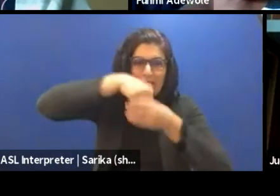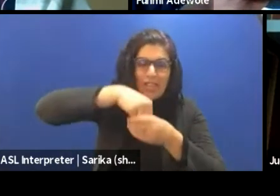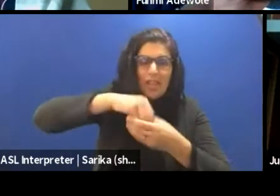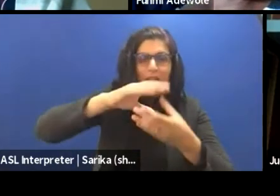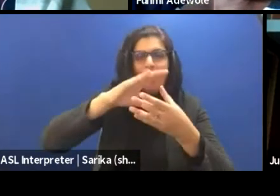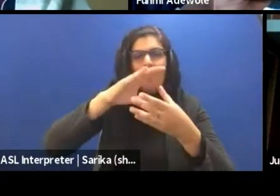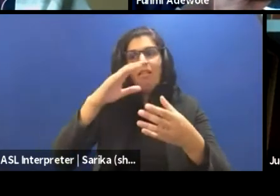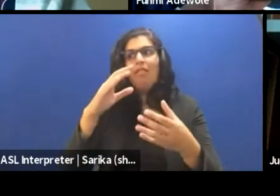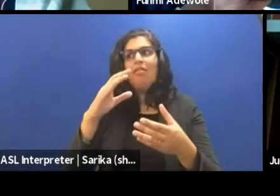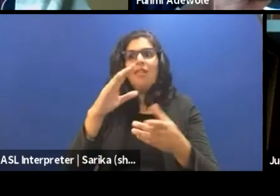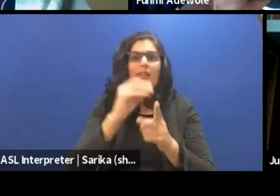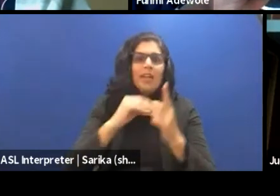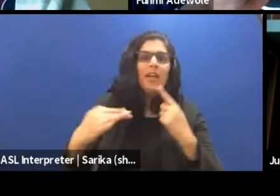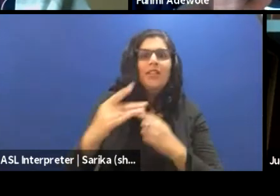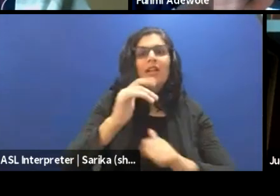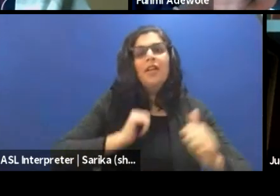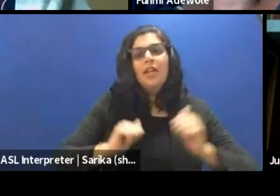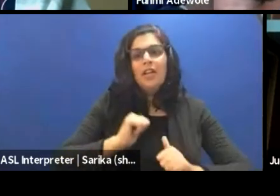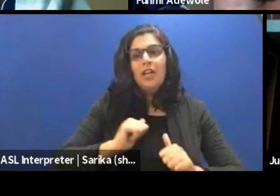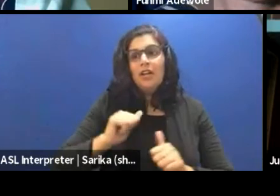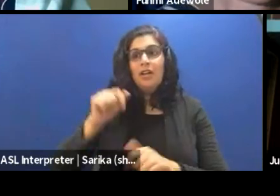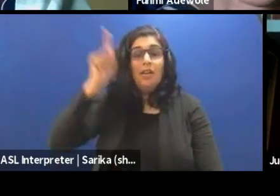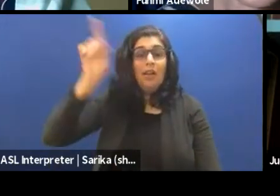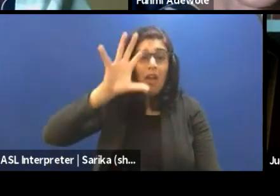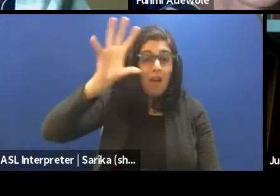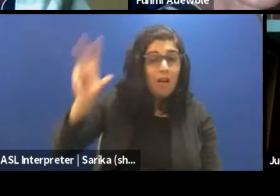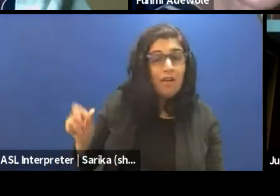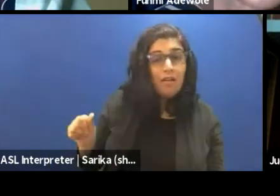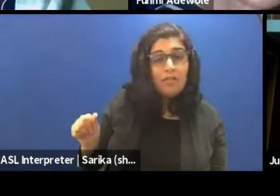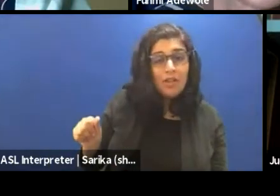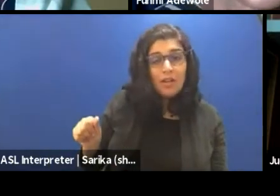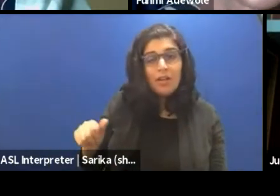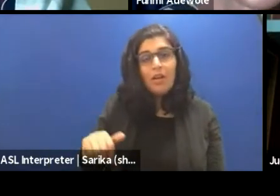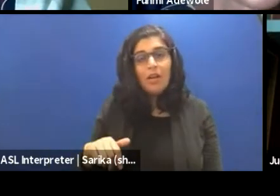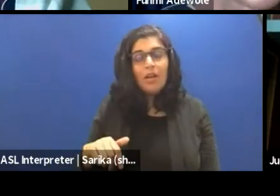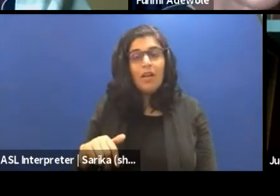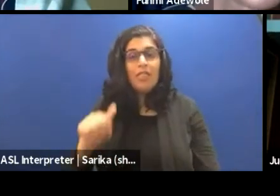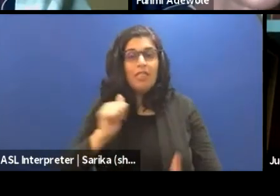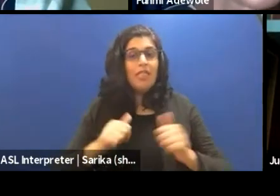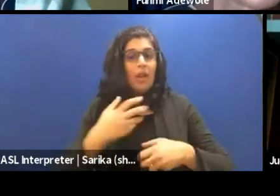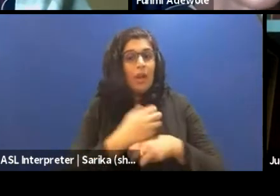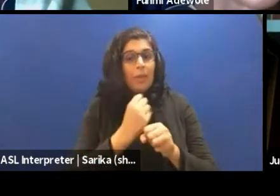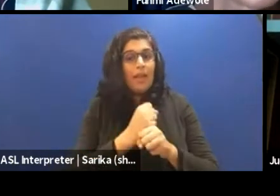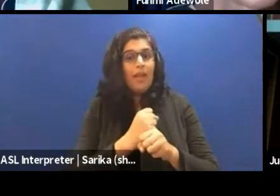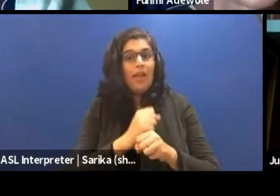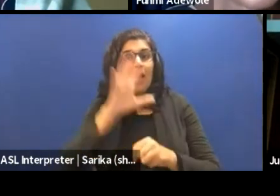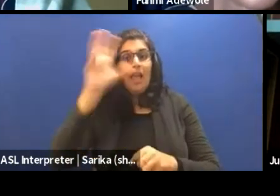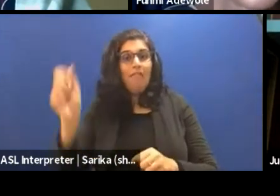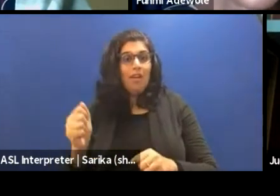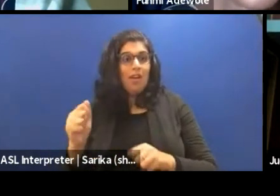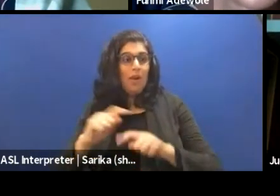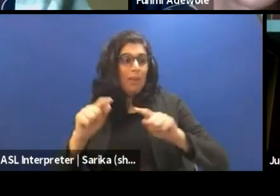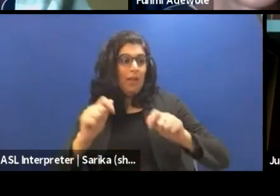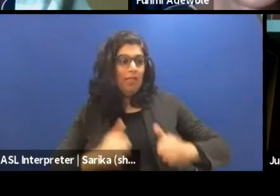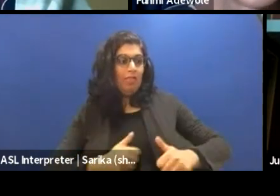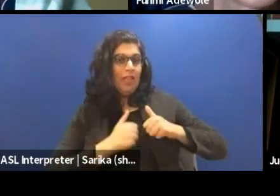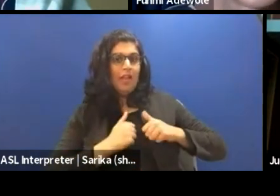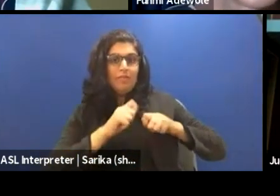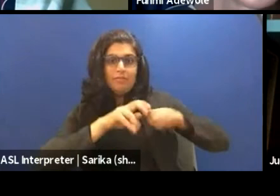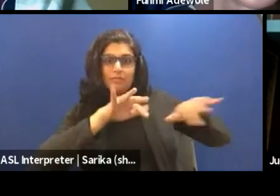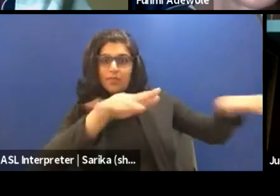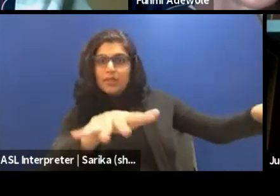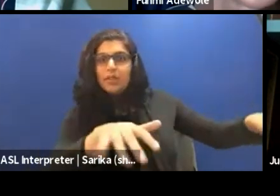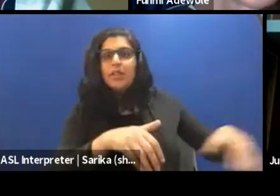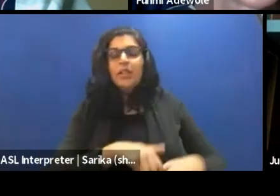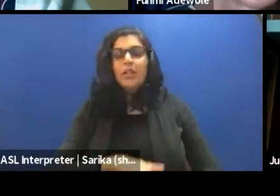of theater making on the continent and from theater, you know, makers, you know, who are Africans, but live in other